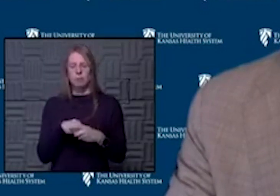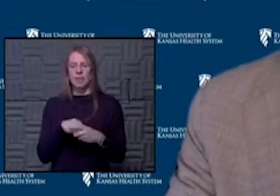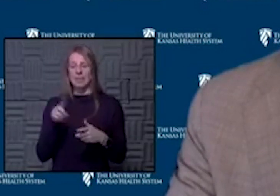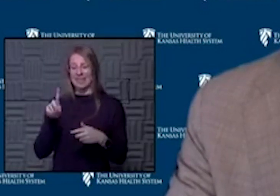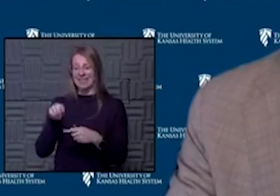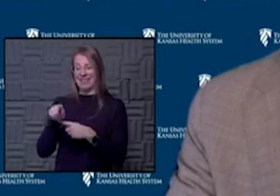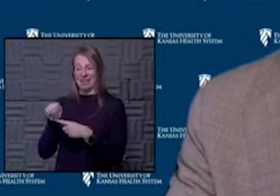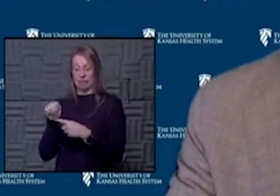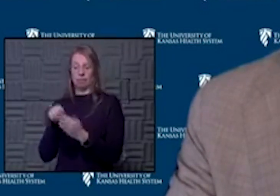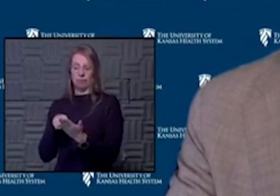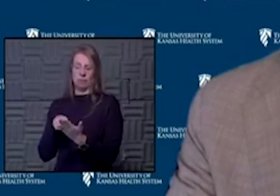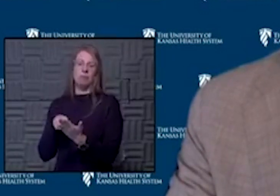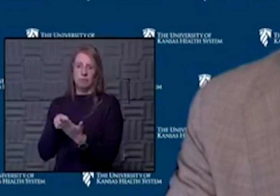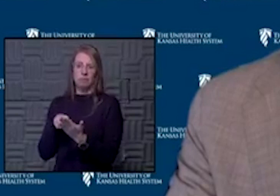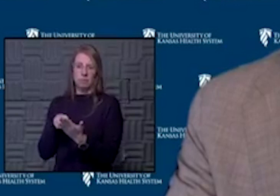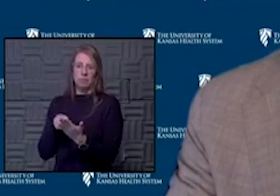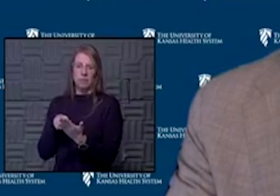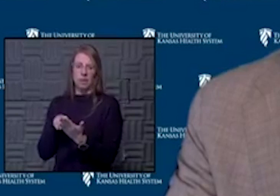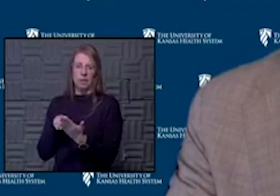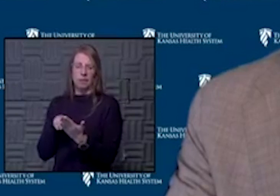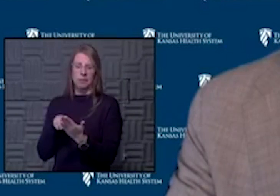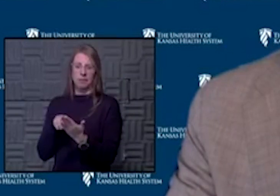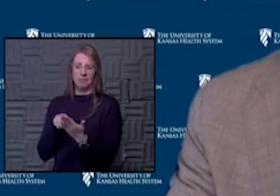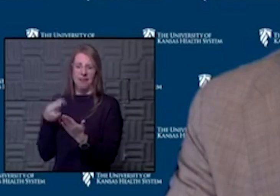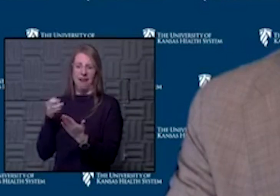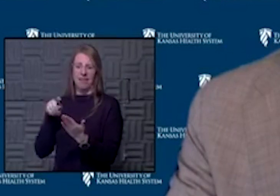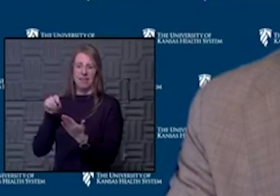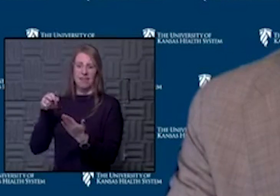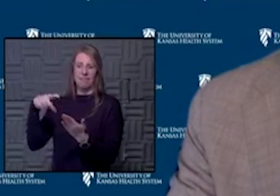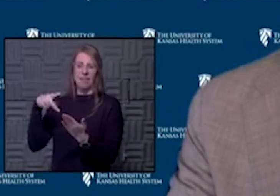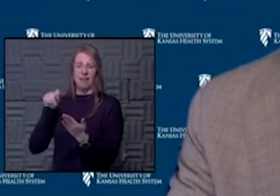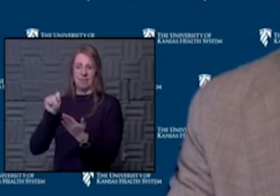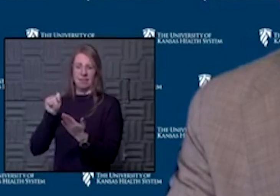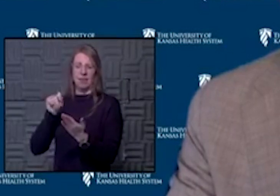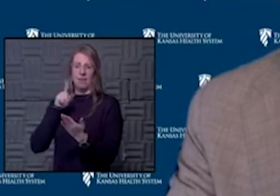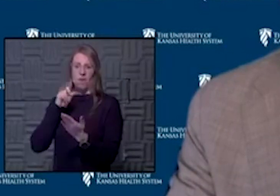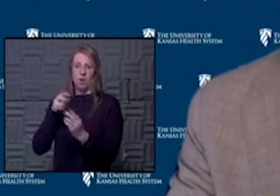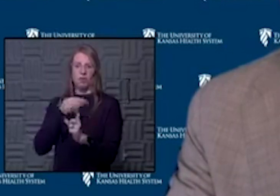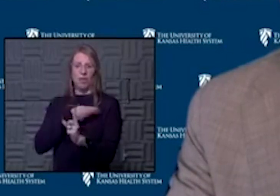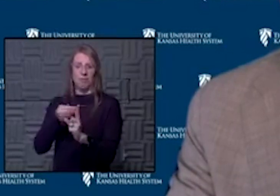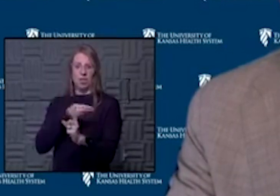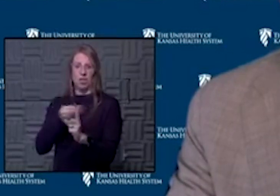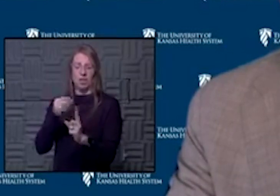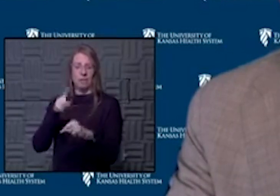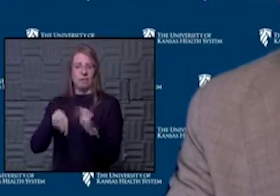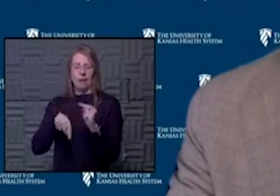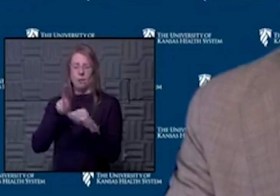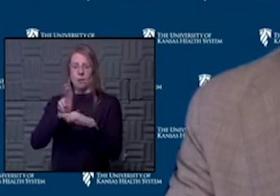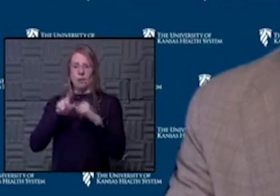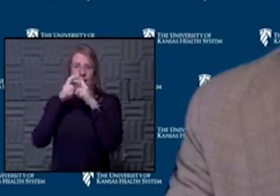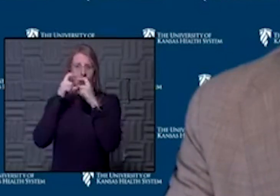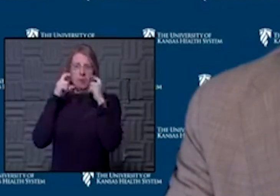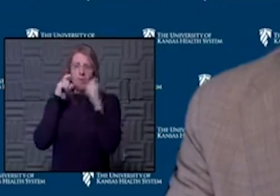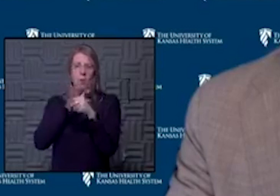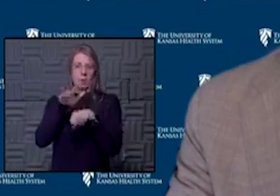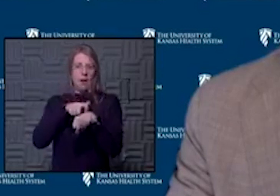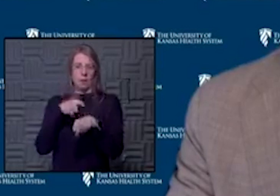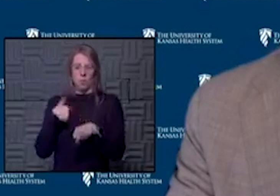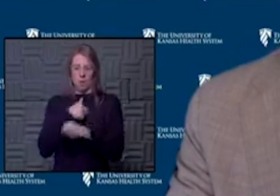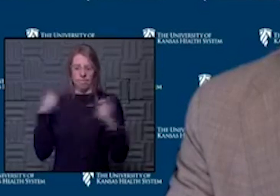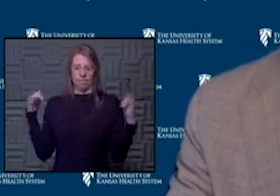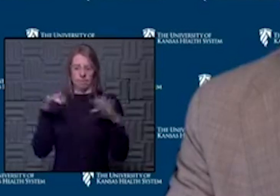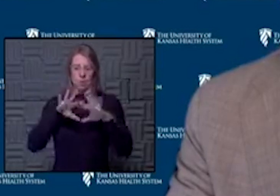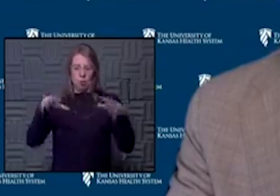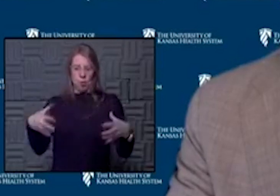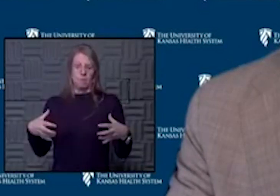are likely to be hotspots for transmission in places where we can't wear masks the whole time where we gather in groups